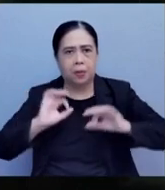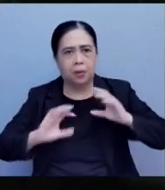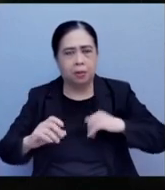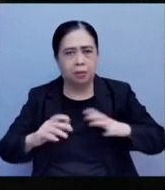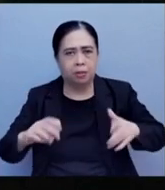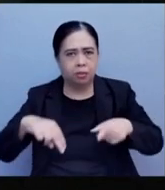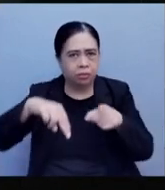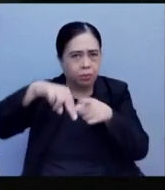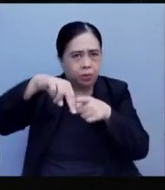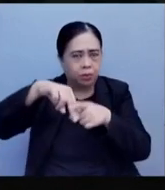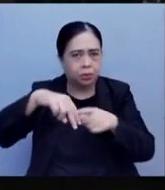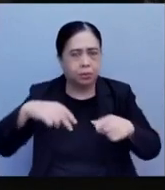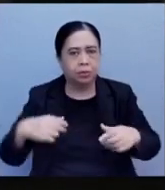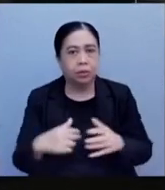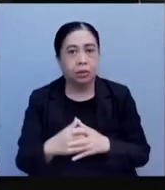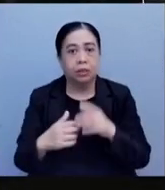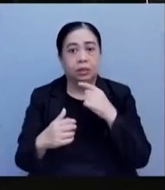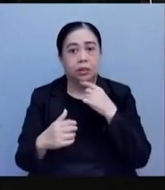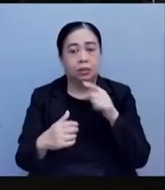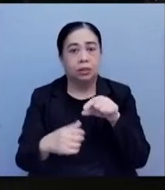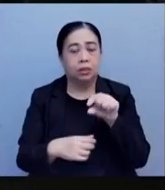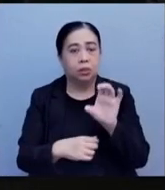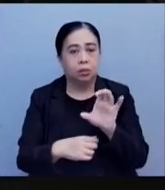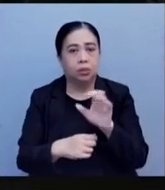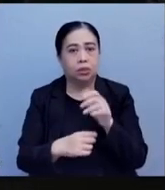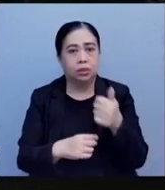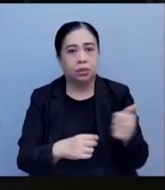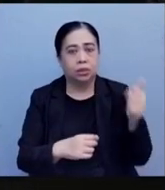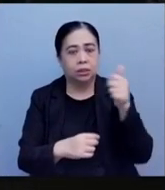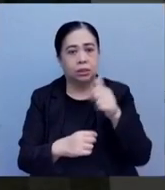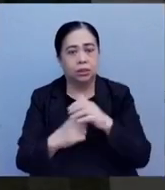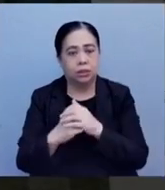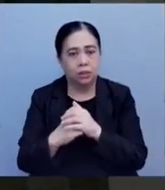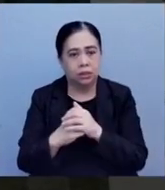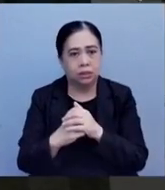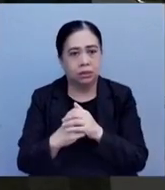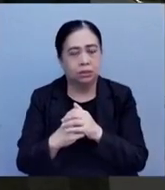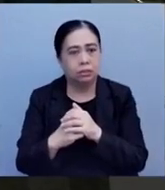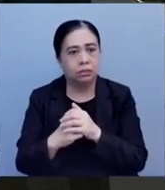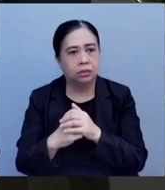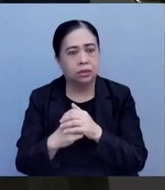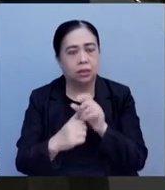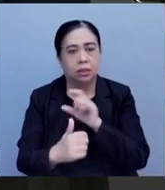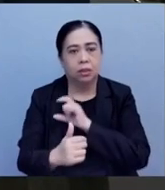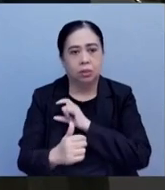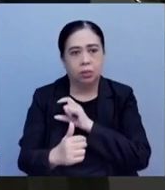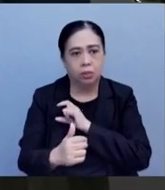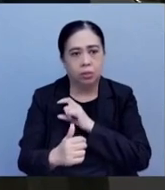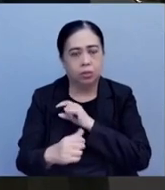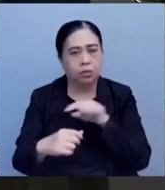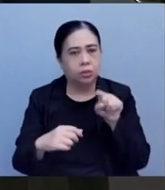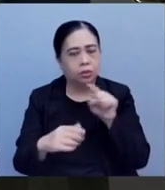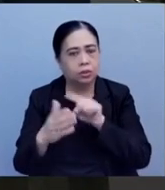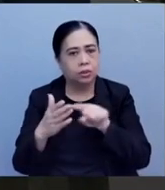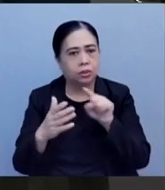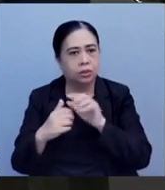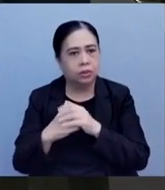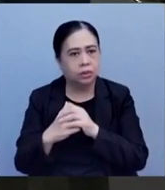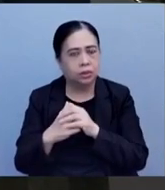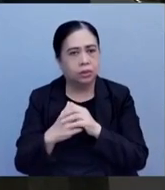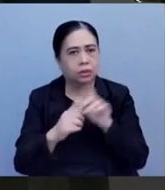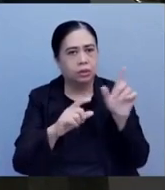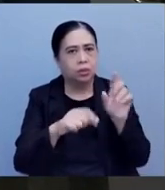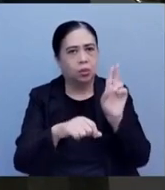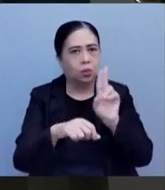According to Quezon City spokesperson, Police Lt. Col. May Henio, the police is still looking for the paddle that the suspects